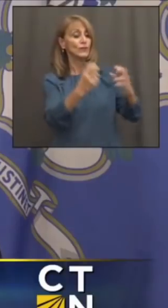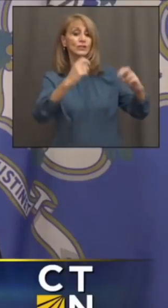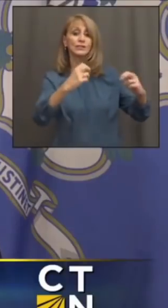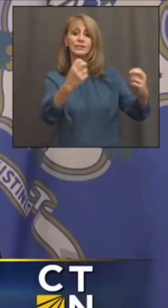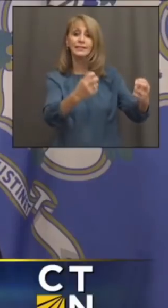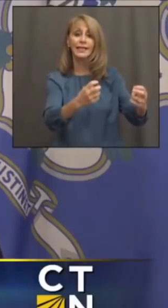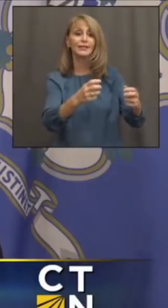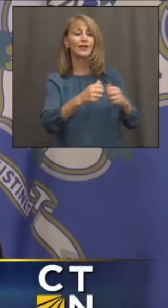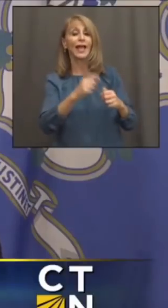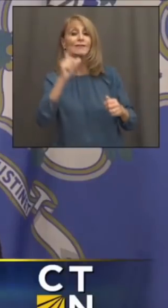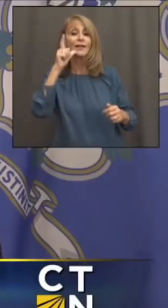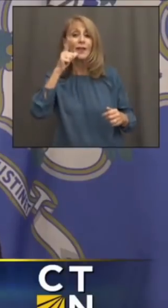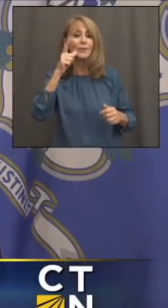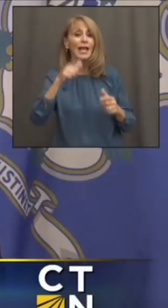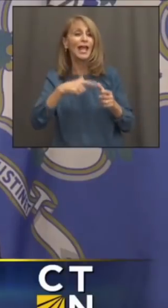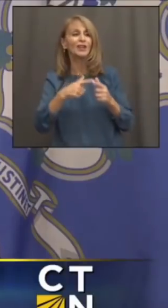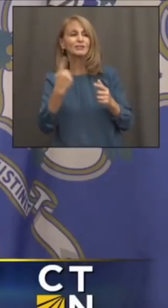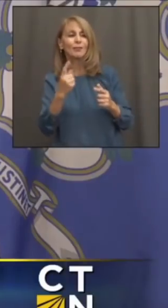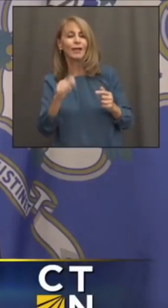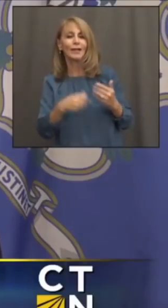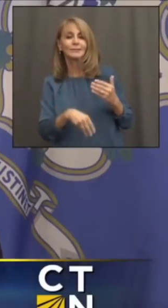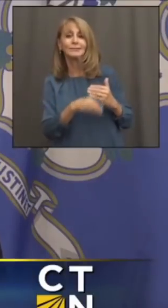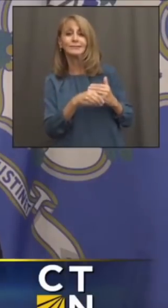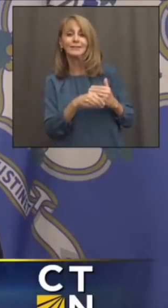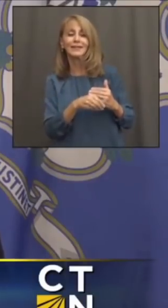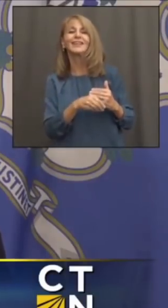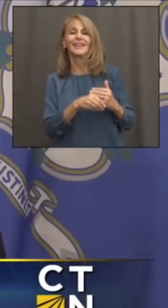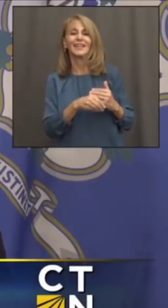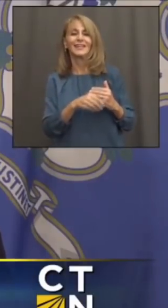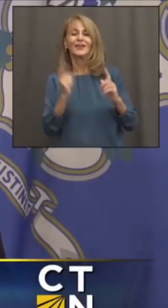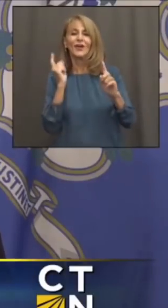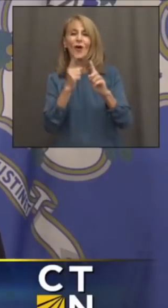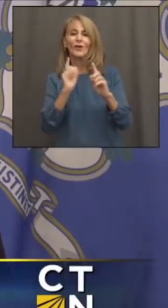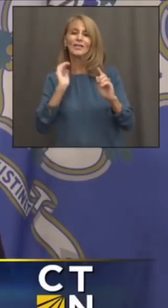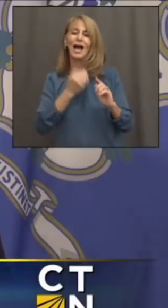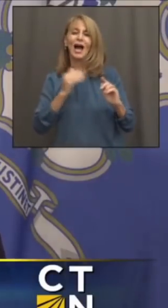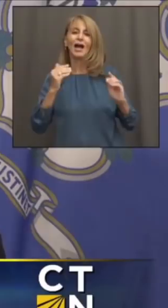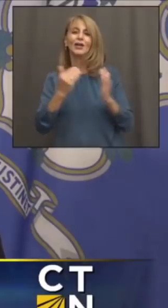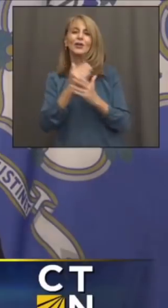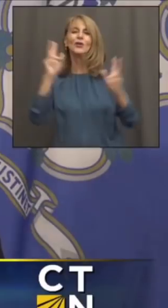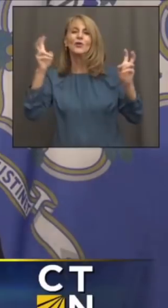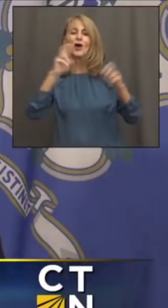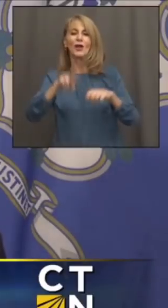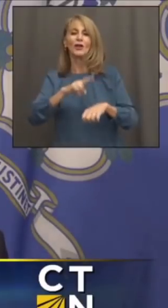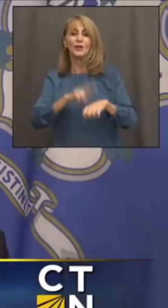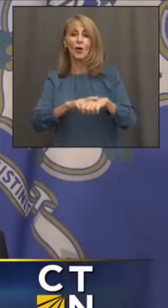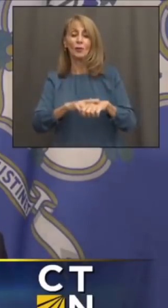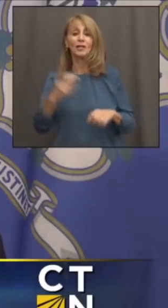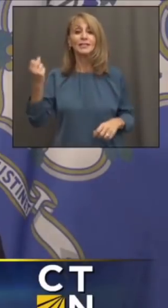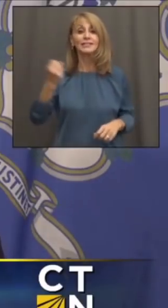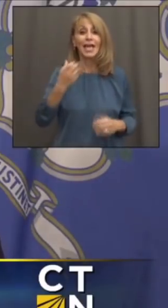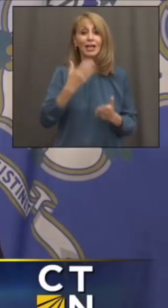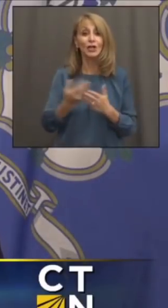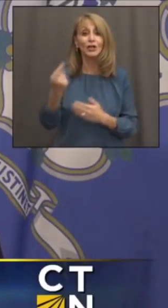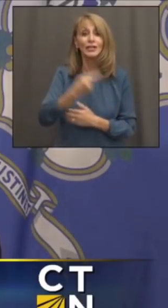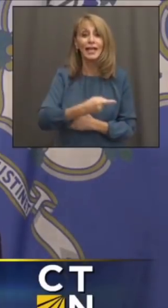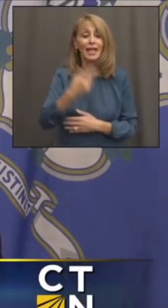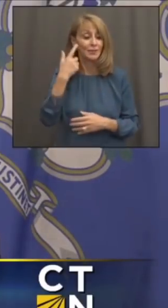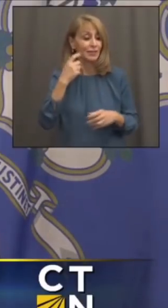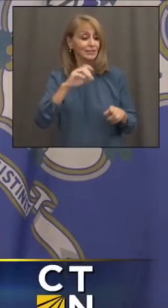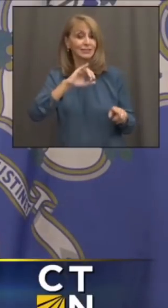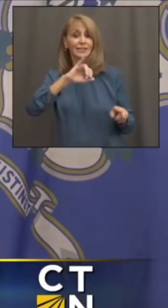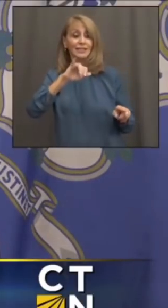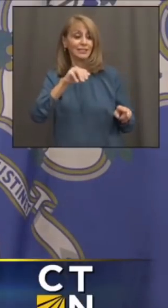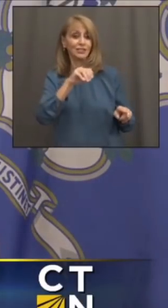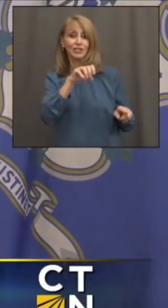something, a little more juice. And we're getting back to our new normal. Saturday is a good day because, as James and Damaris